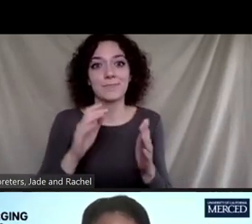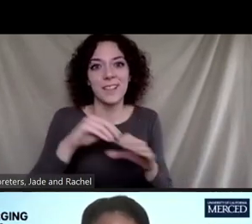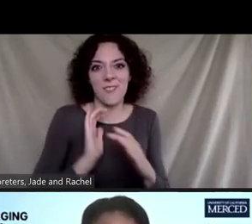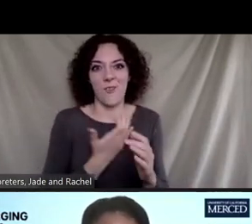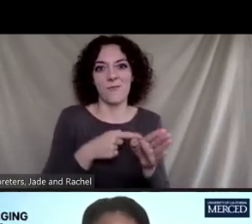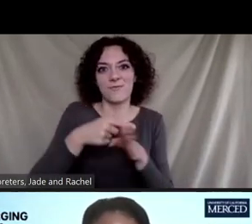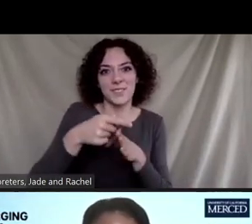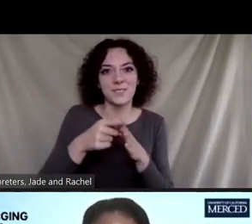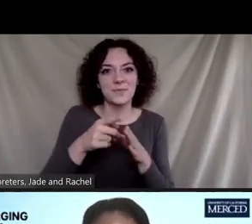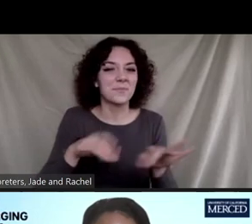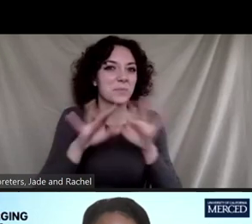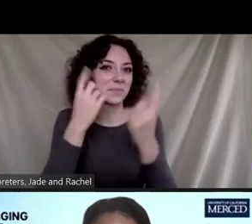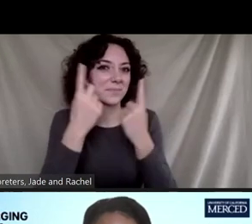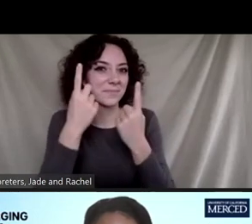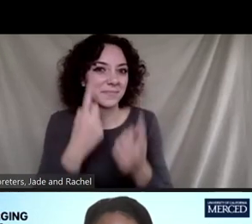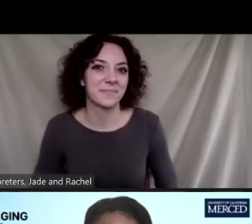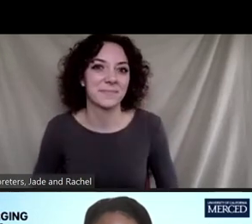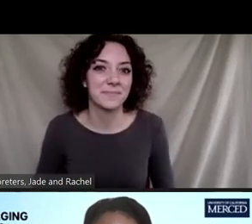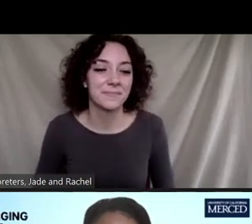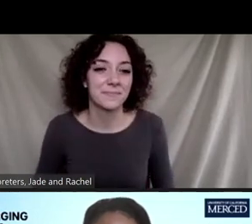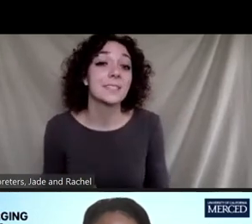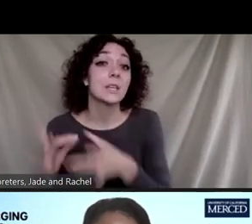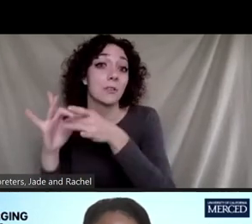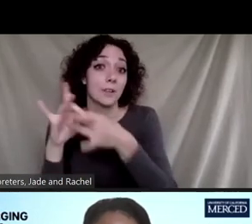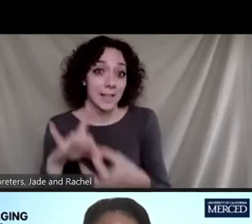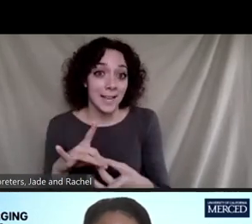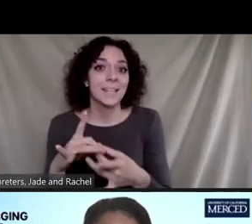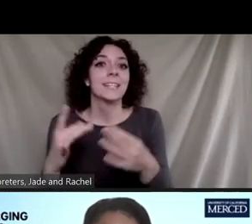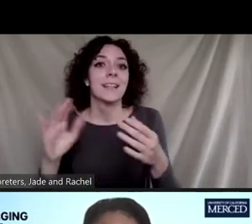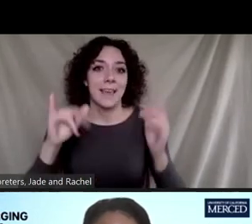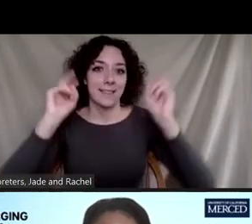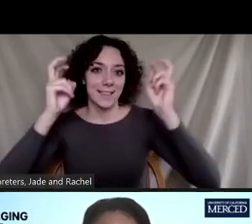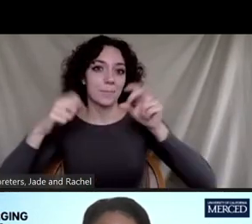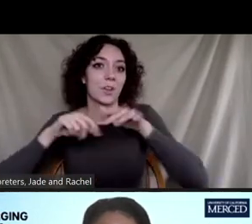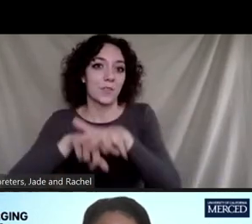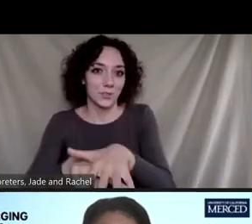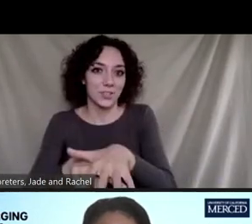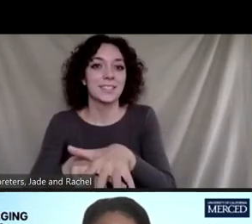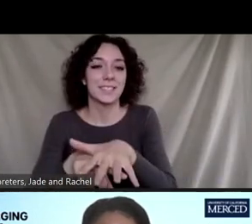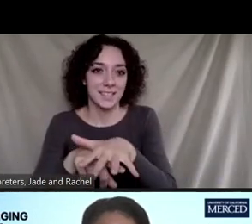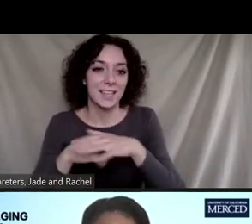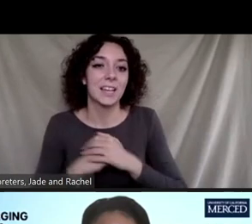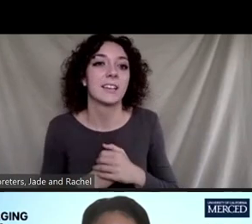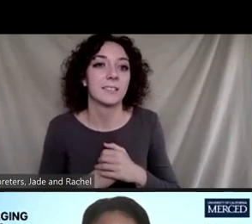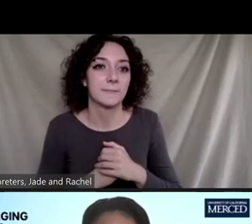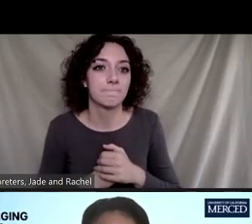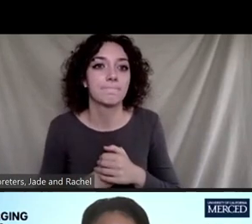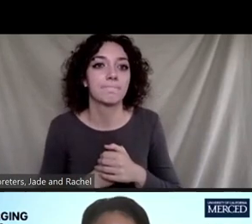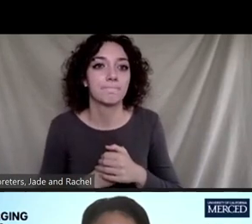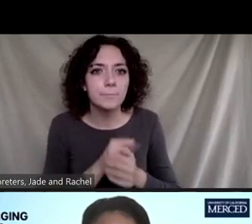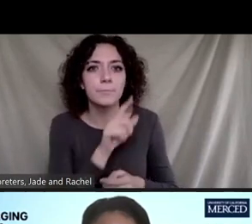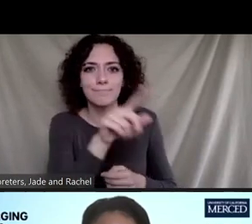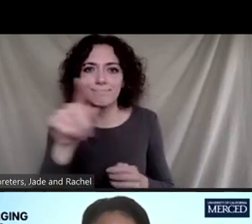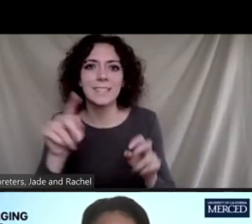question was related to the theme of convergence. And after hearing others on this panel and,